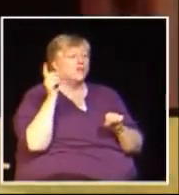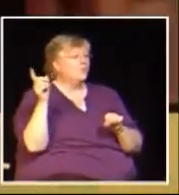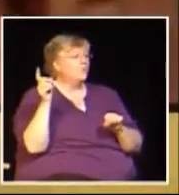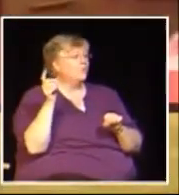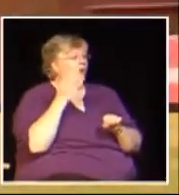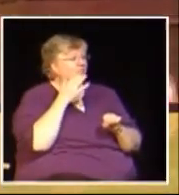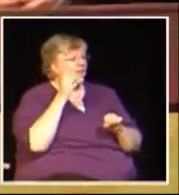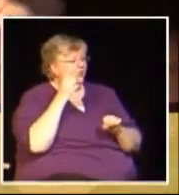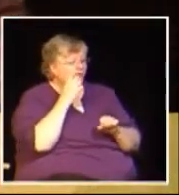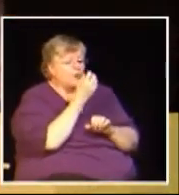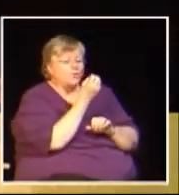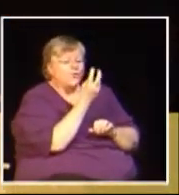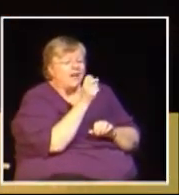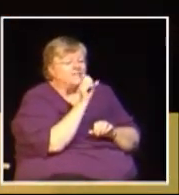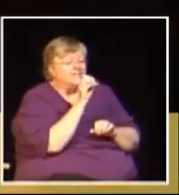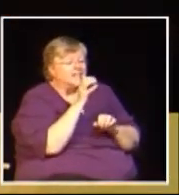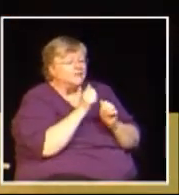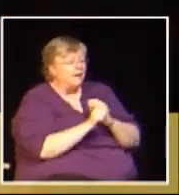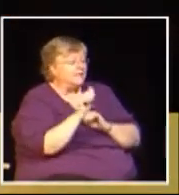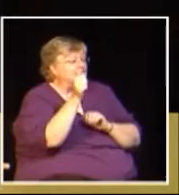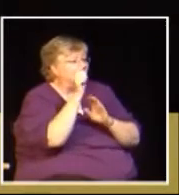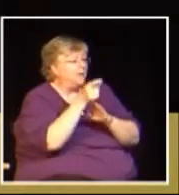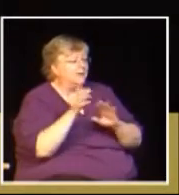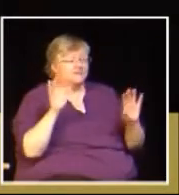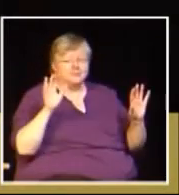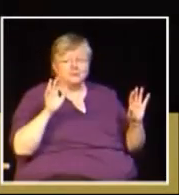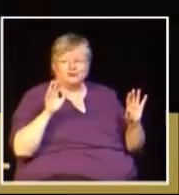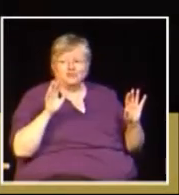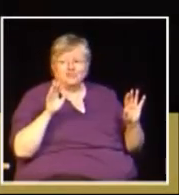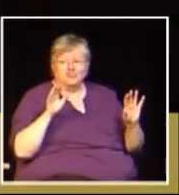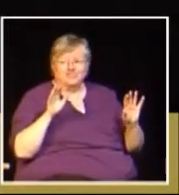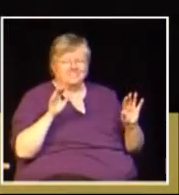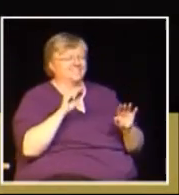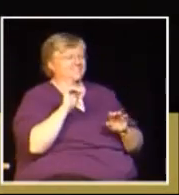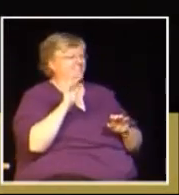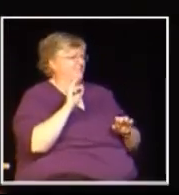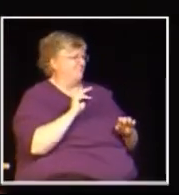and thank you for only being like 12 seconds over a lot of time.